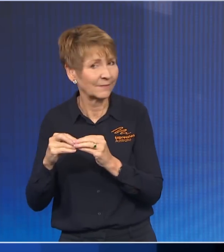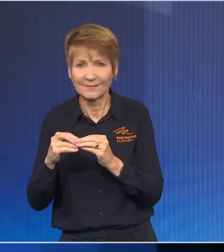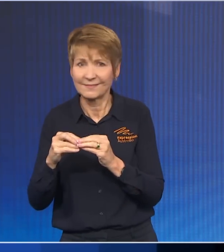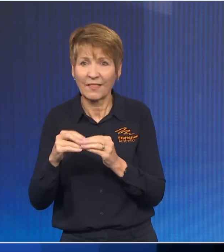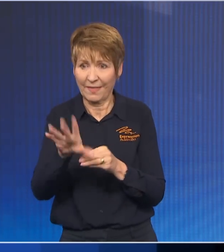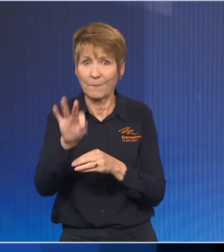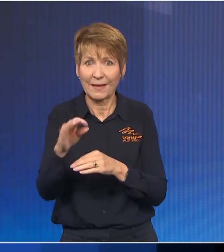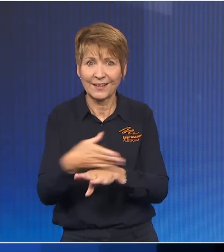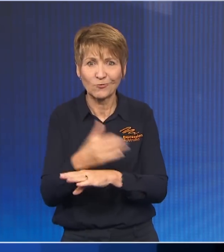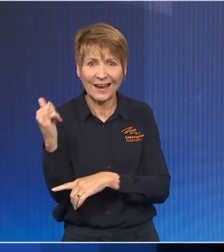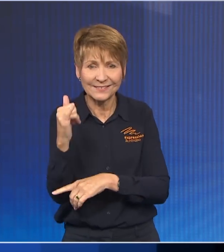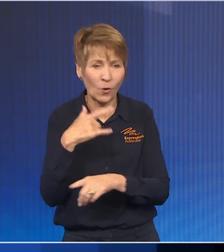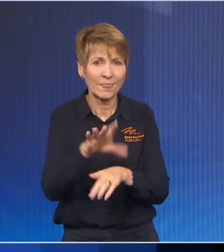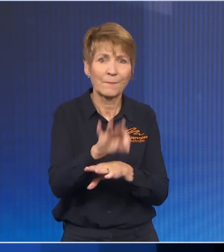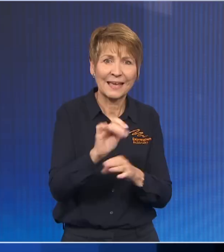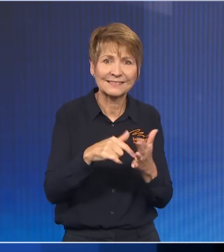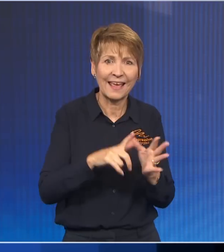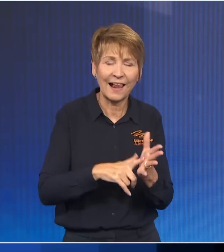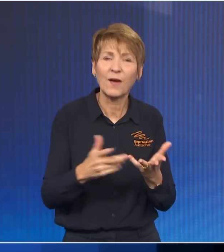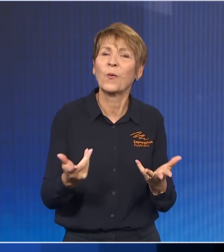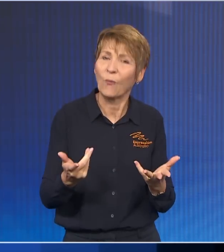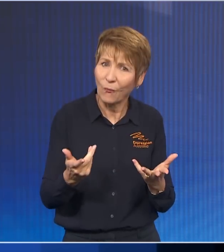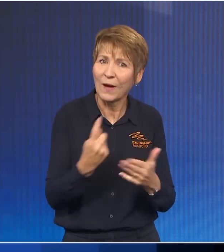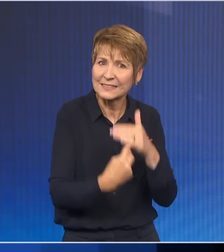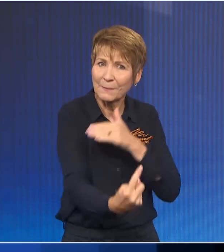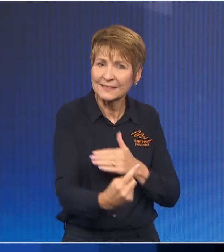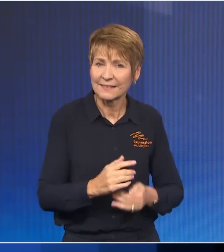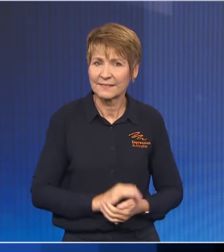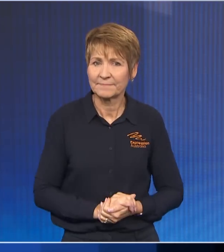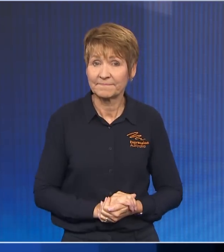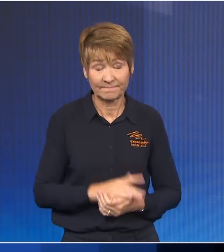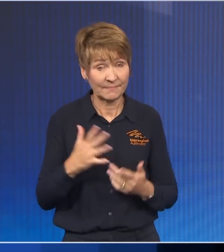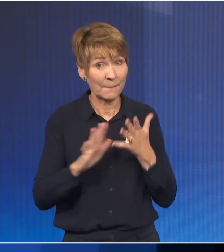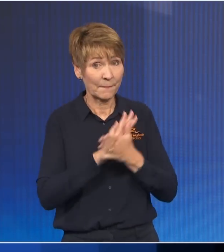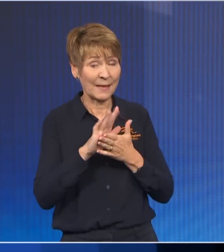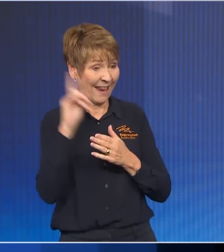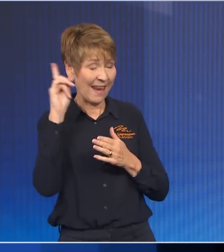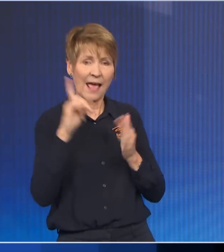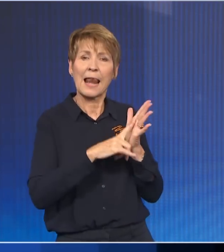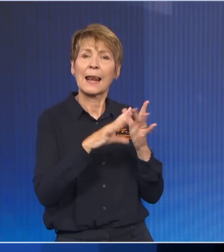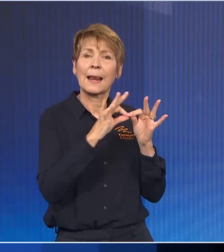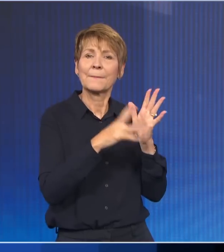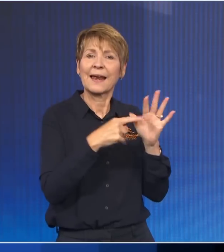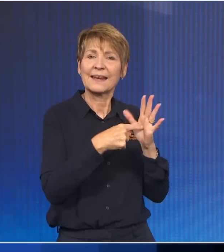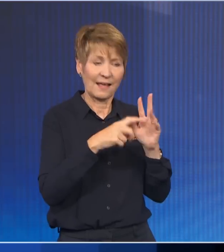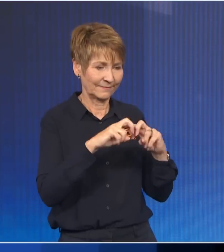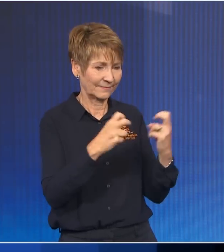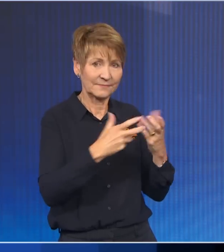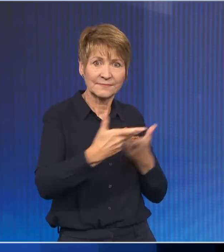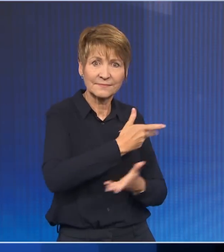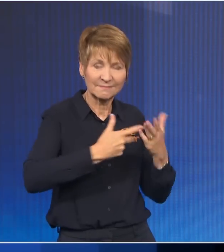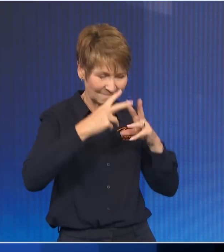inner city seats going forward? Absolutely not. We have to sit down and we have to have a good look and really analyse